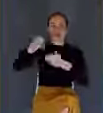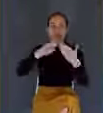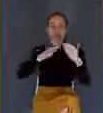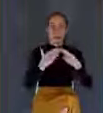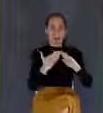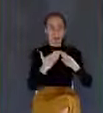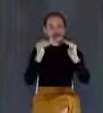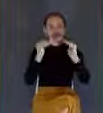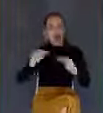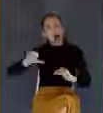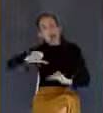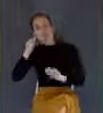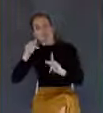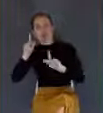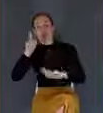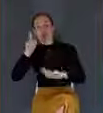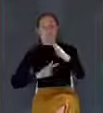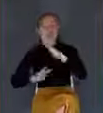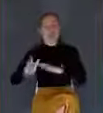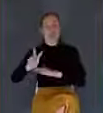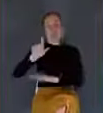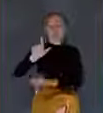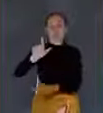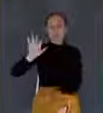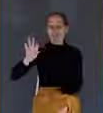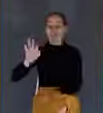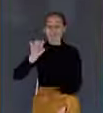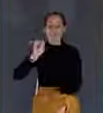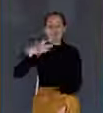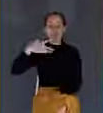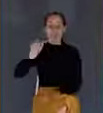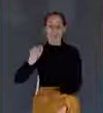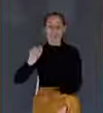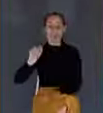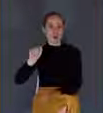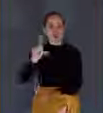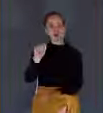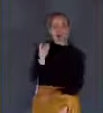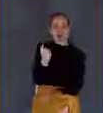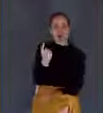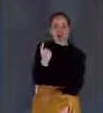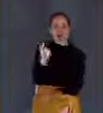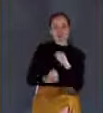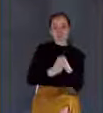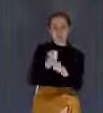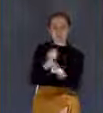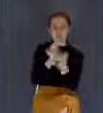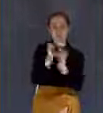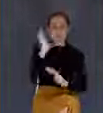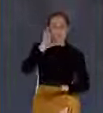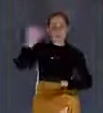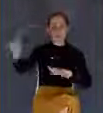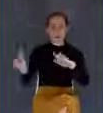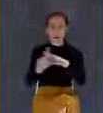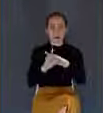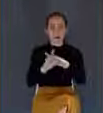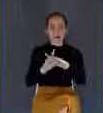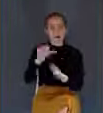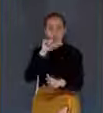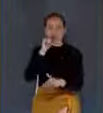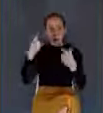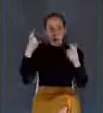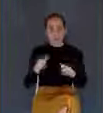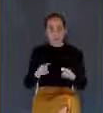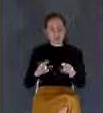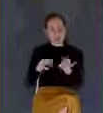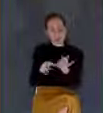would return on the 29th of September, 2011. When his prediction failed to come true, he moved the date that Jesus returned to the